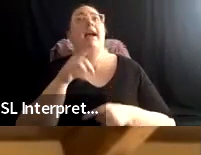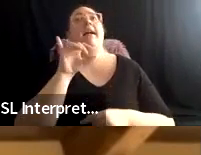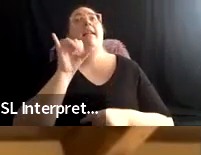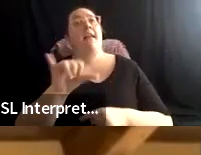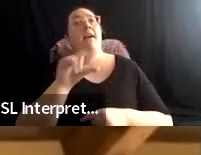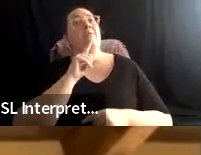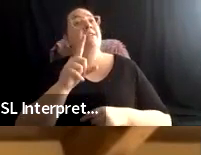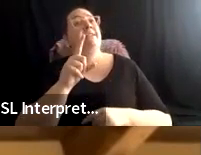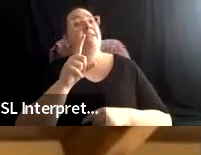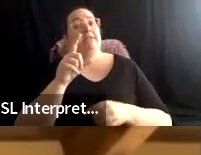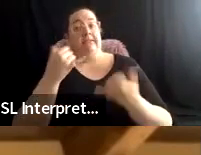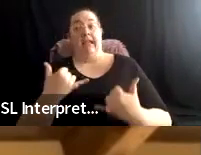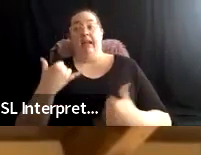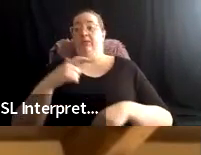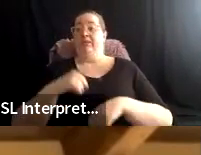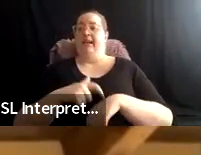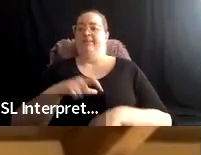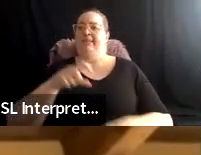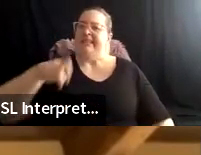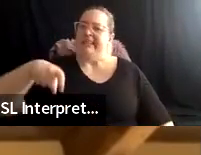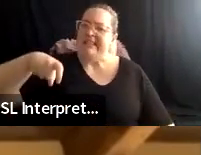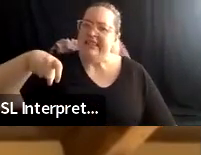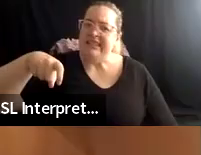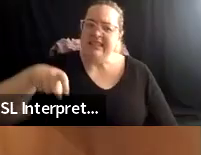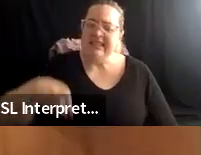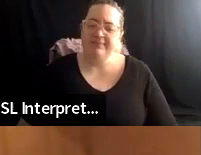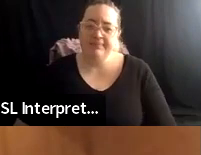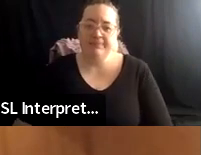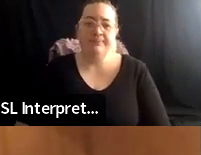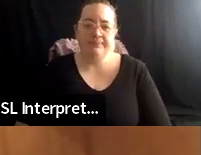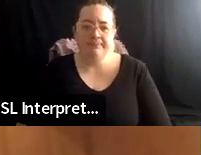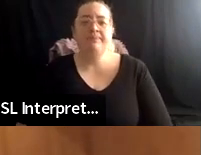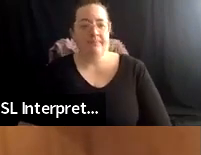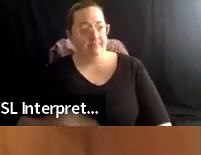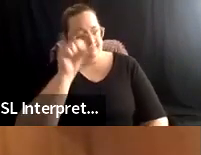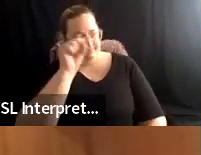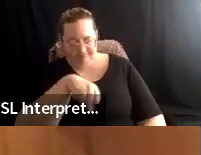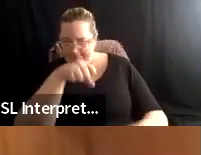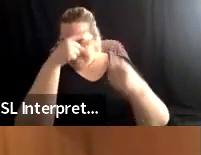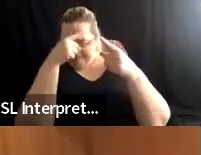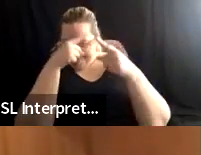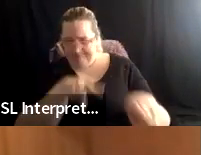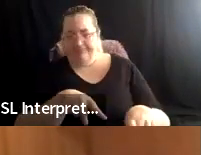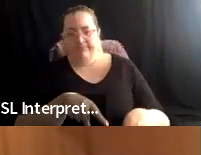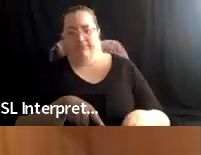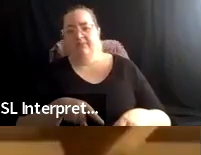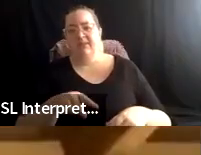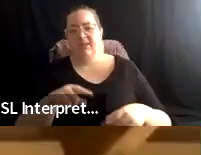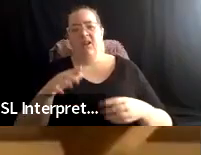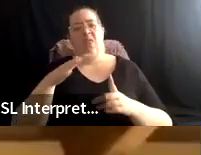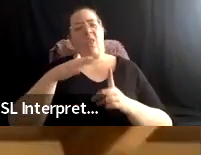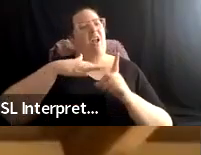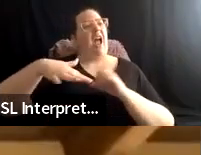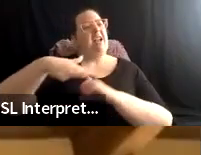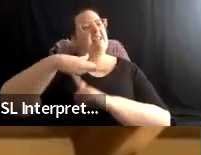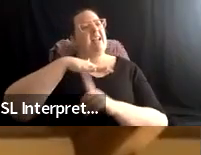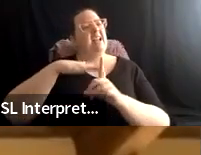you know? Yeah. Yes. The, the whole context, right. Of, of like